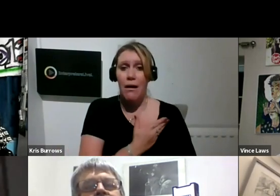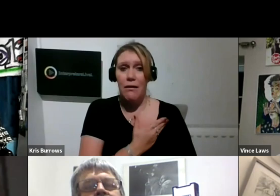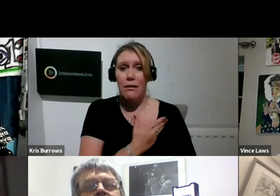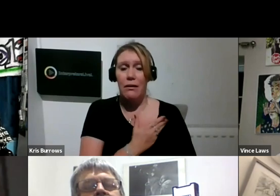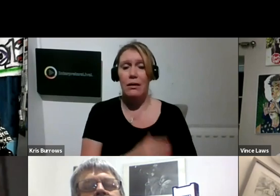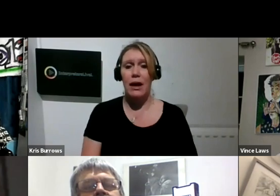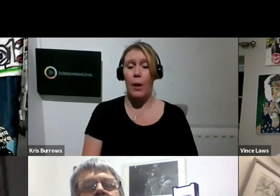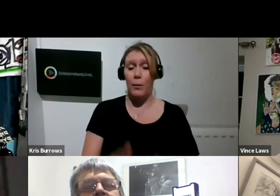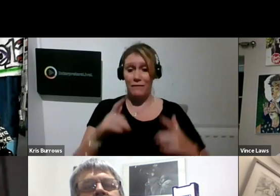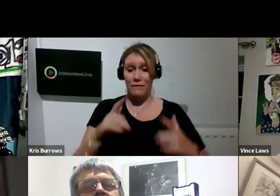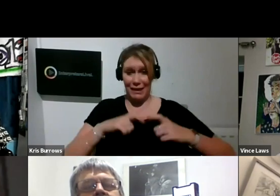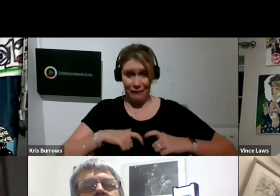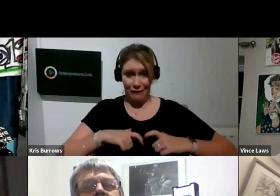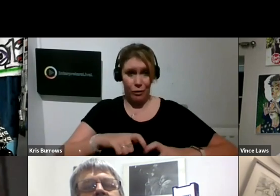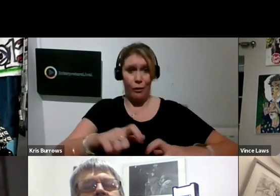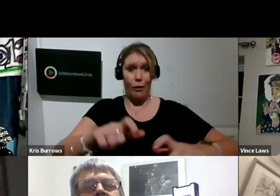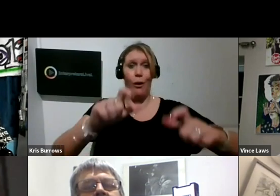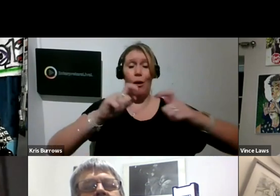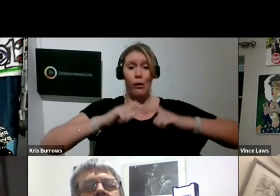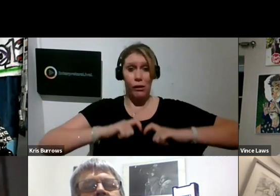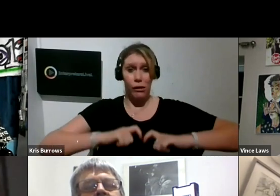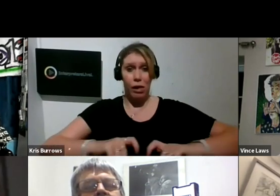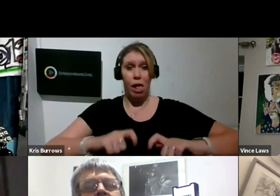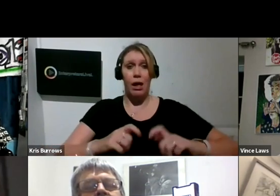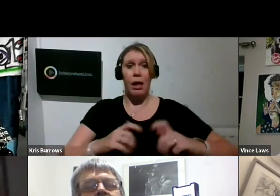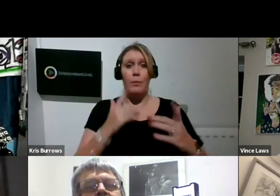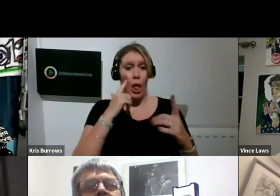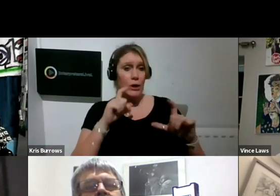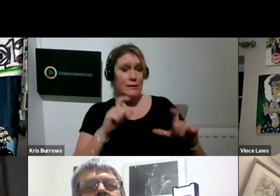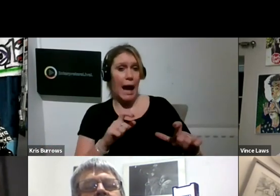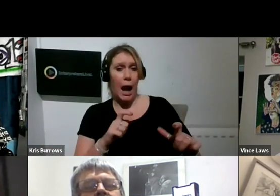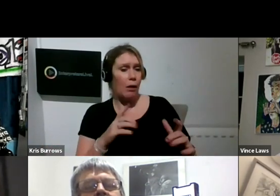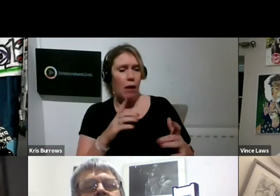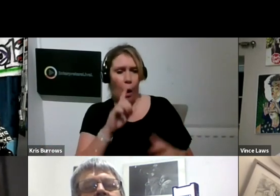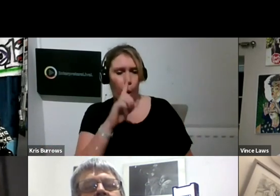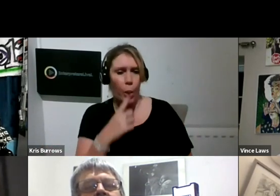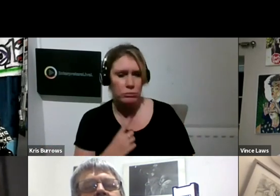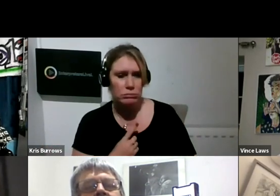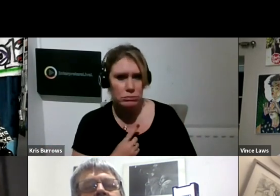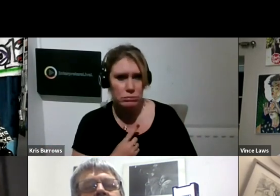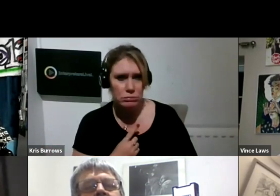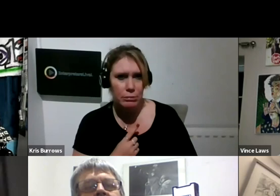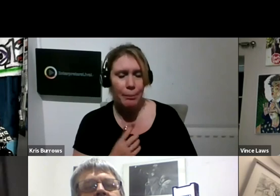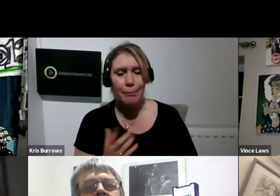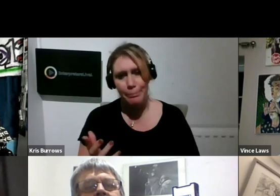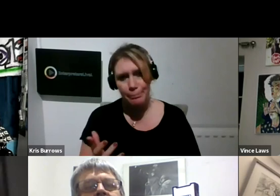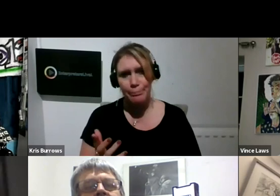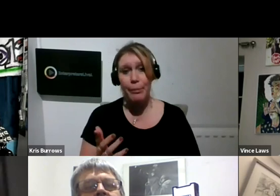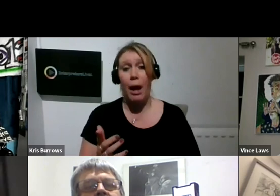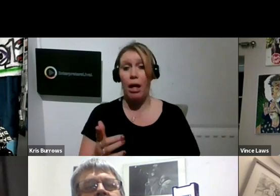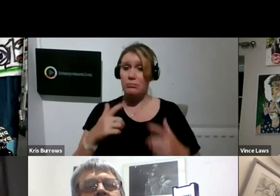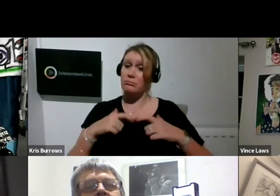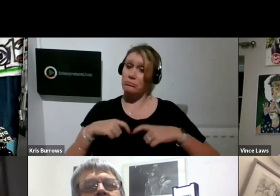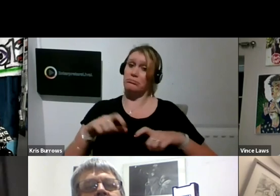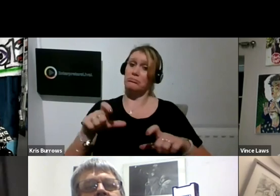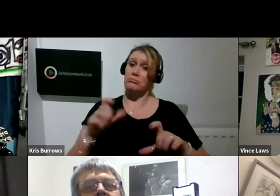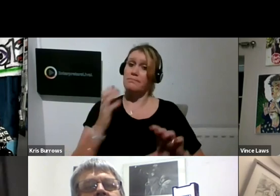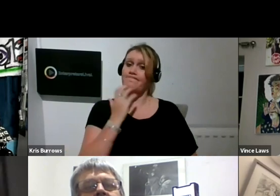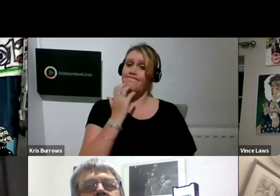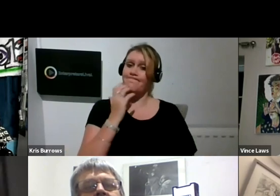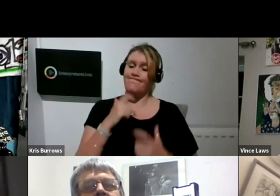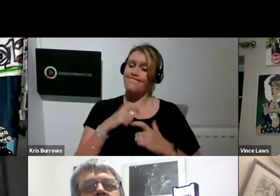with lockdown itself that we couldn't actually for those periods. But David was so